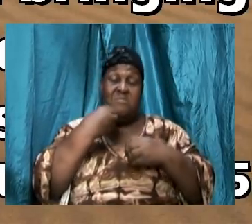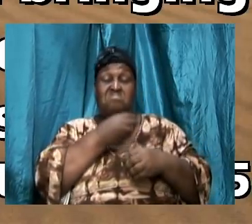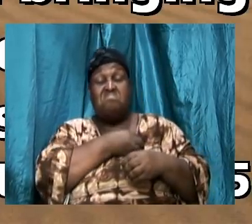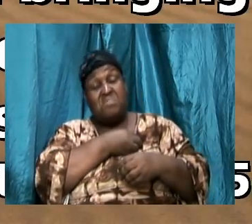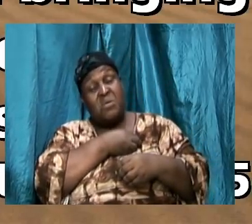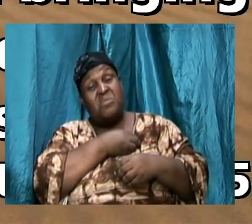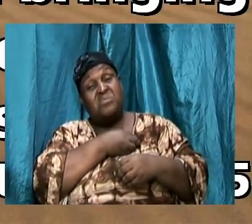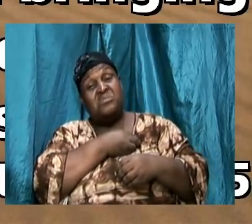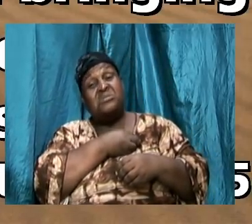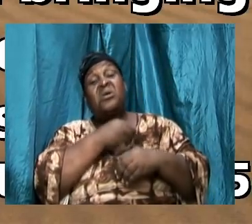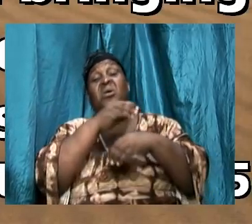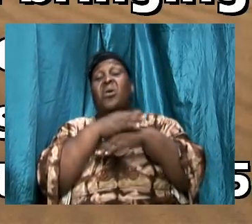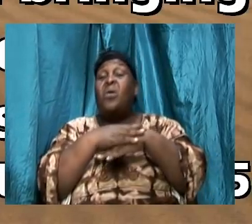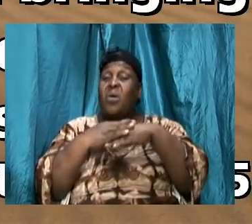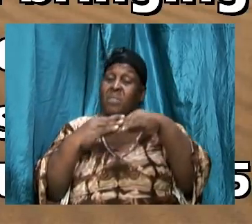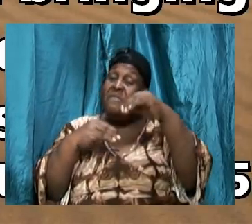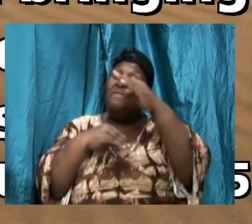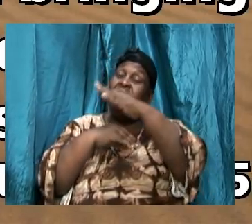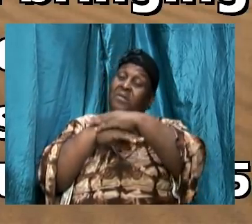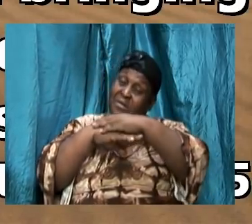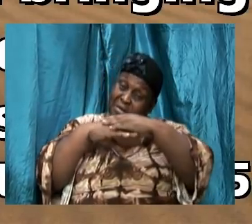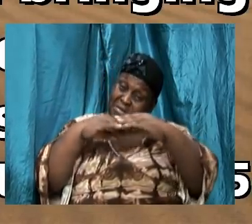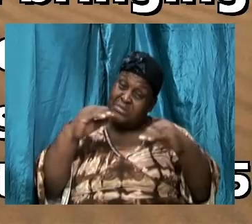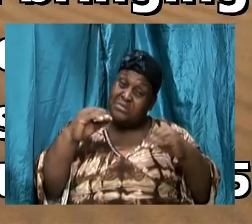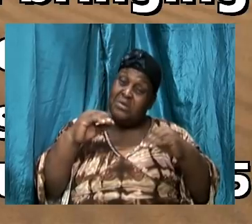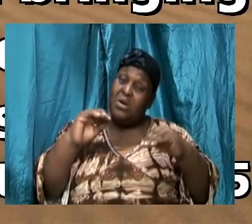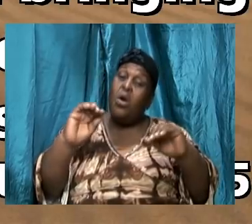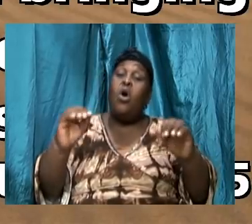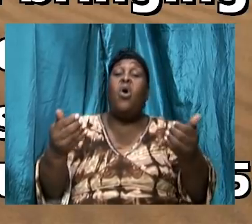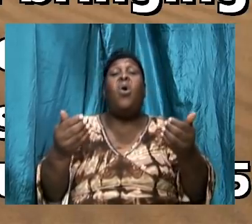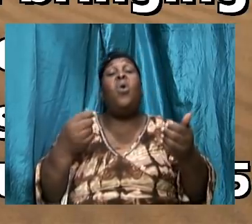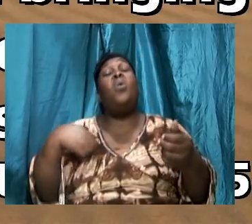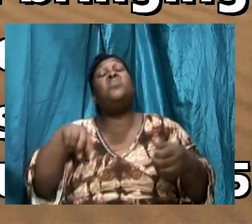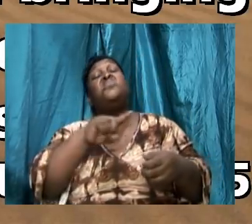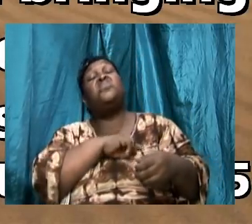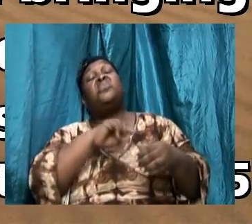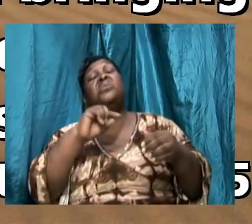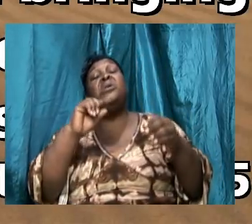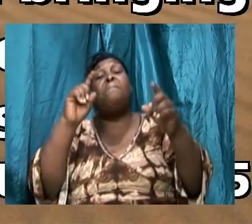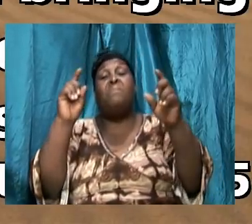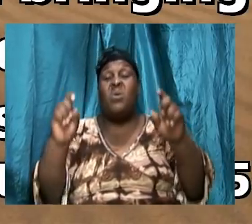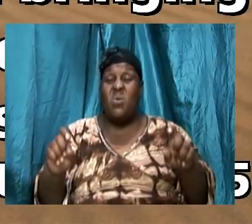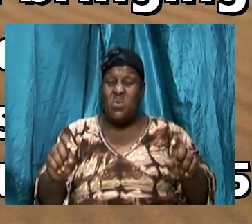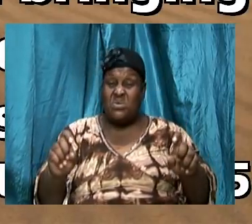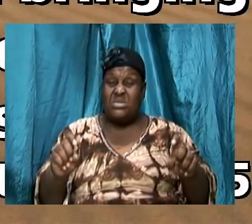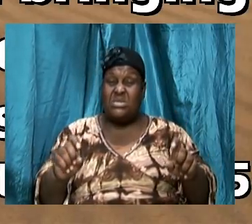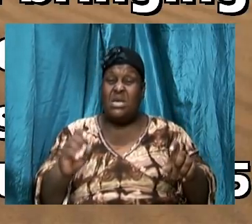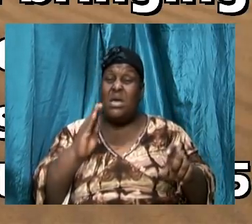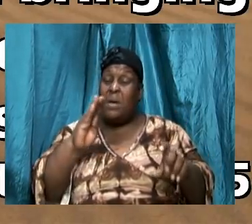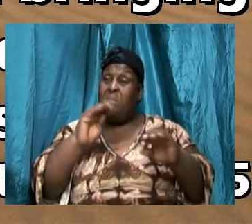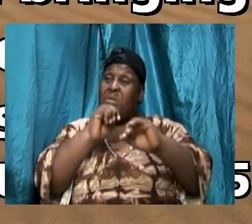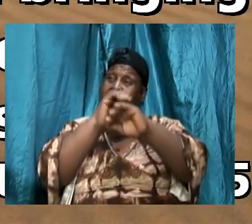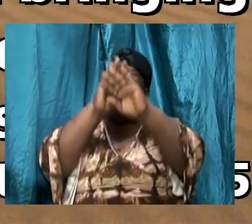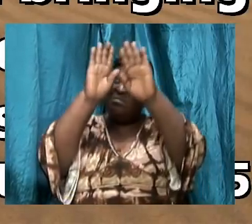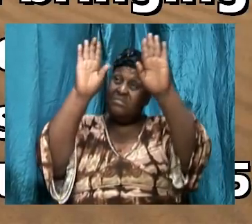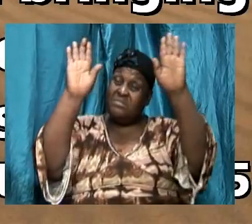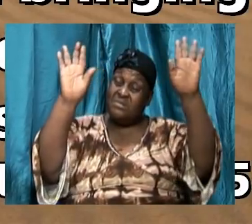in terms of how we ought to be clear